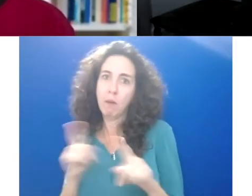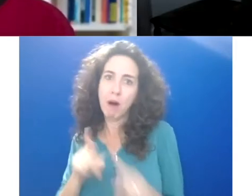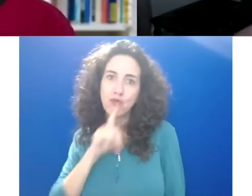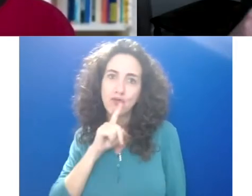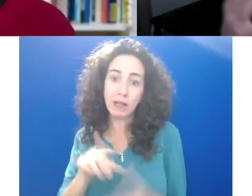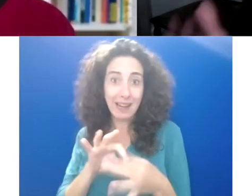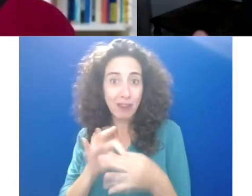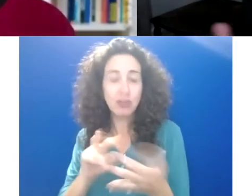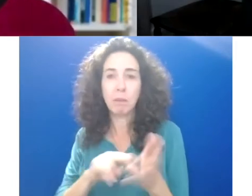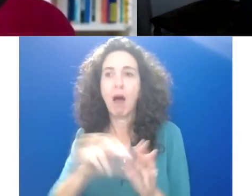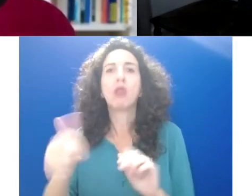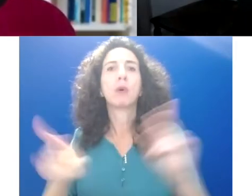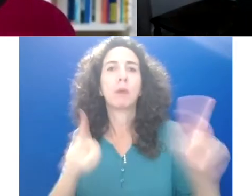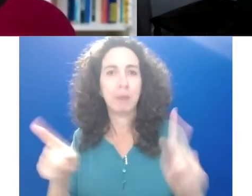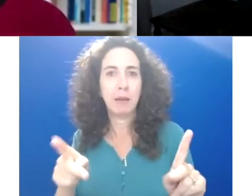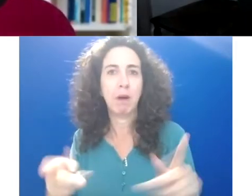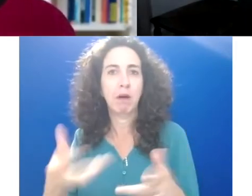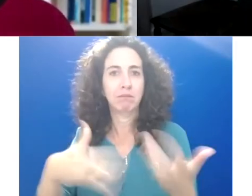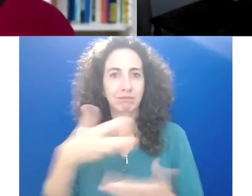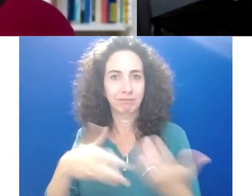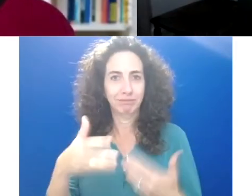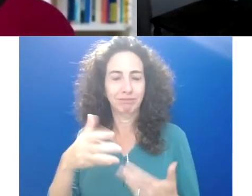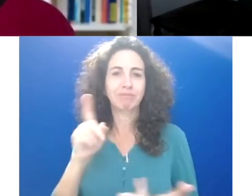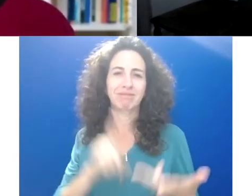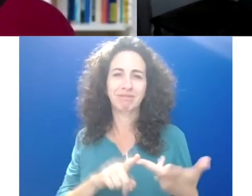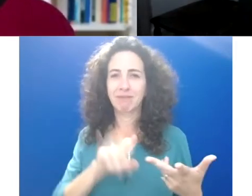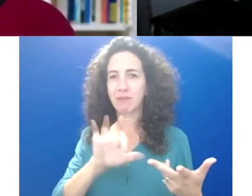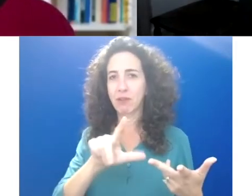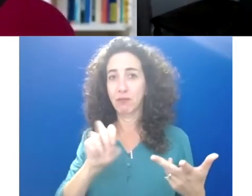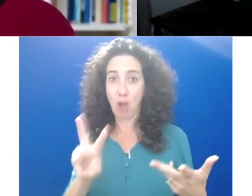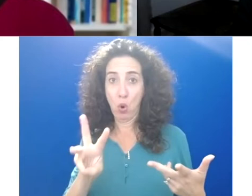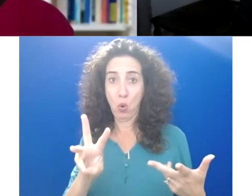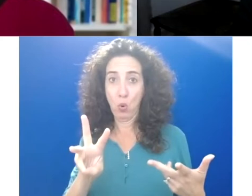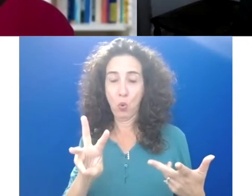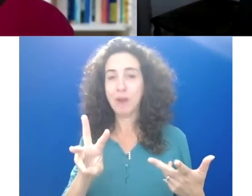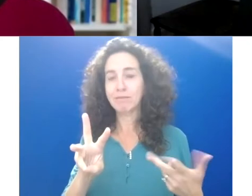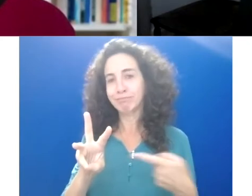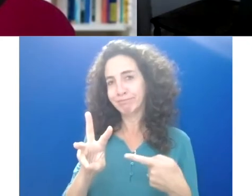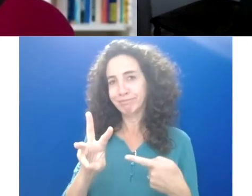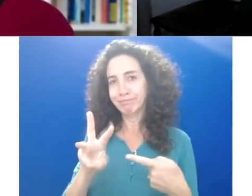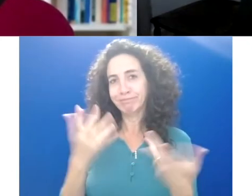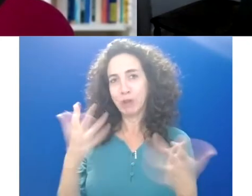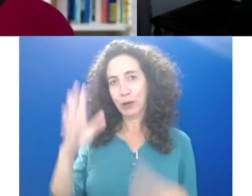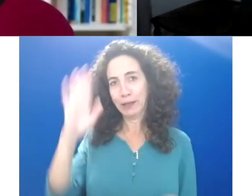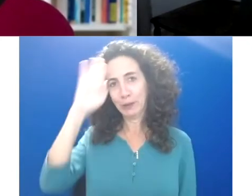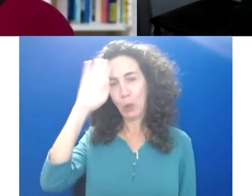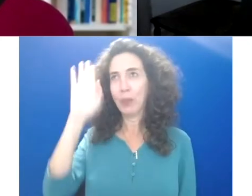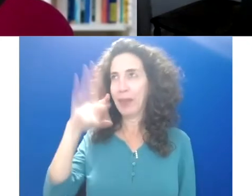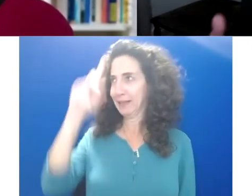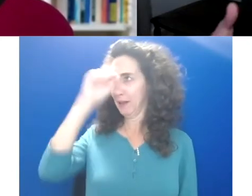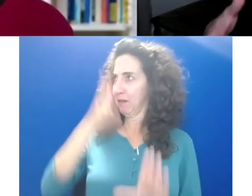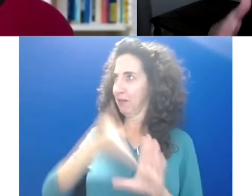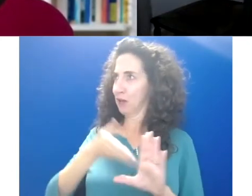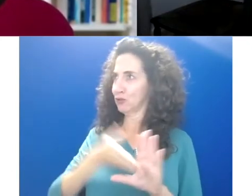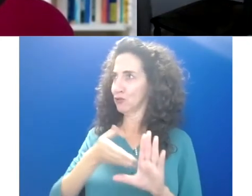So playfulness, connection, and then flow, as many people might know, is the psychological state in which you get so engrossed in what you're doing.